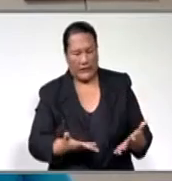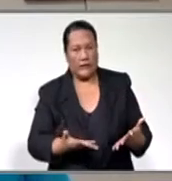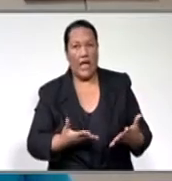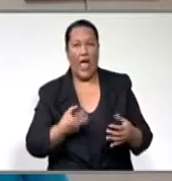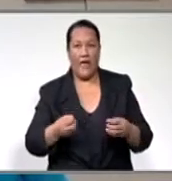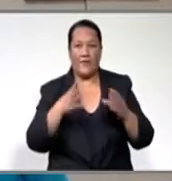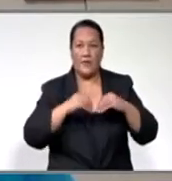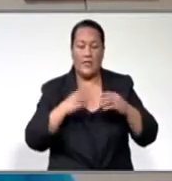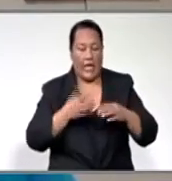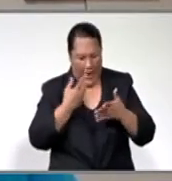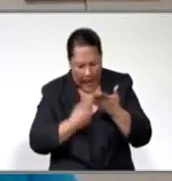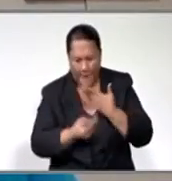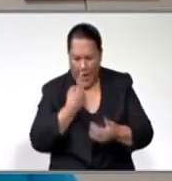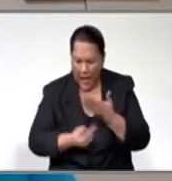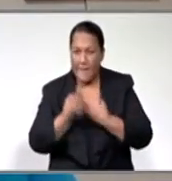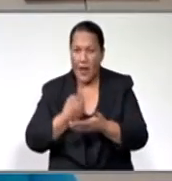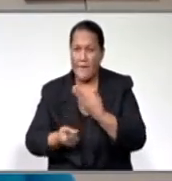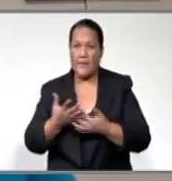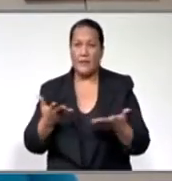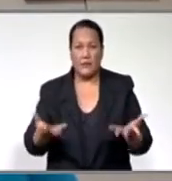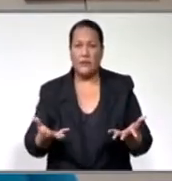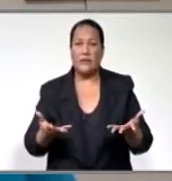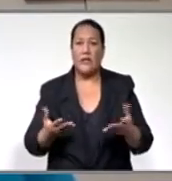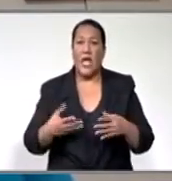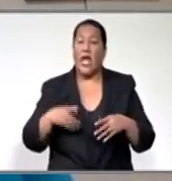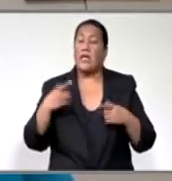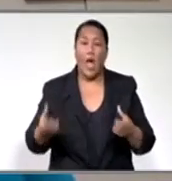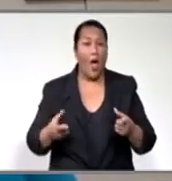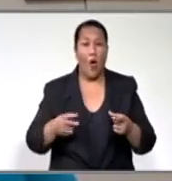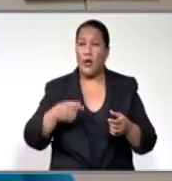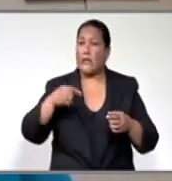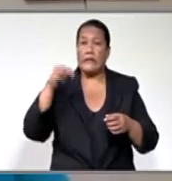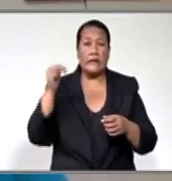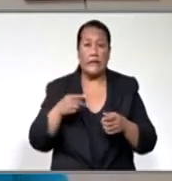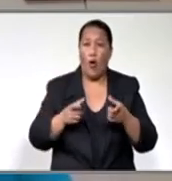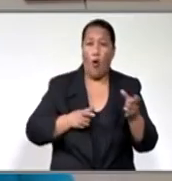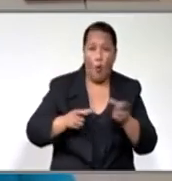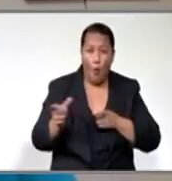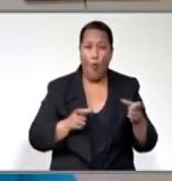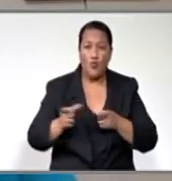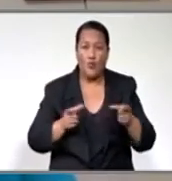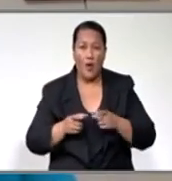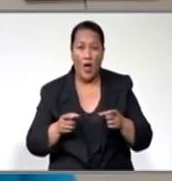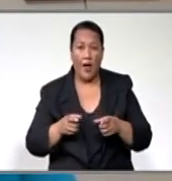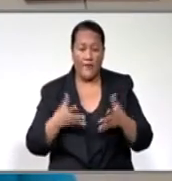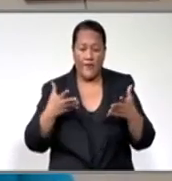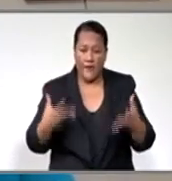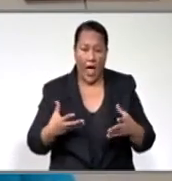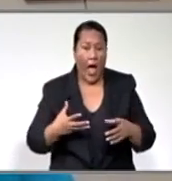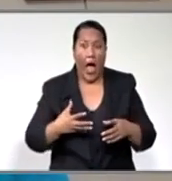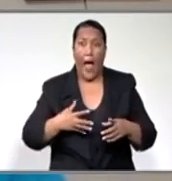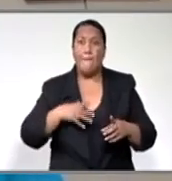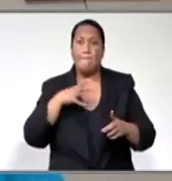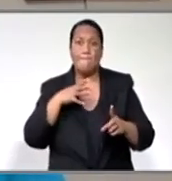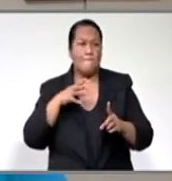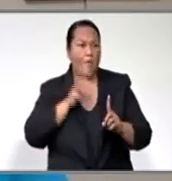there all the time now. And then a coercive control, a lot of control over her movements, even treating her like